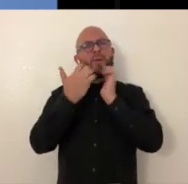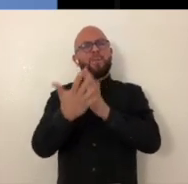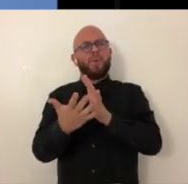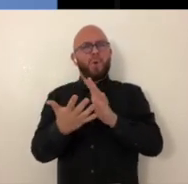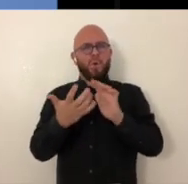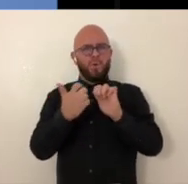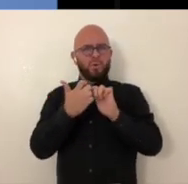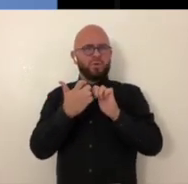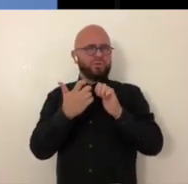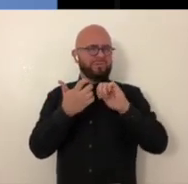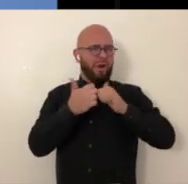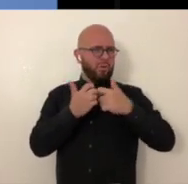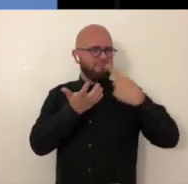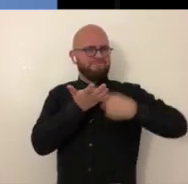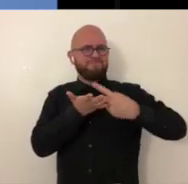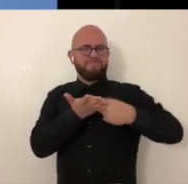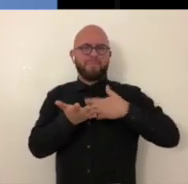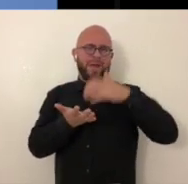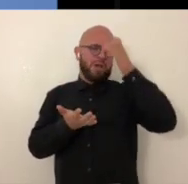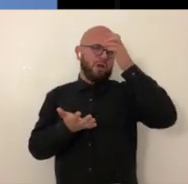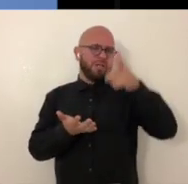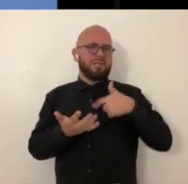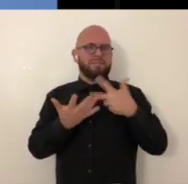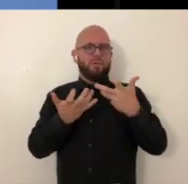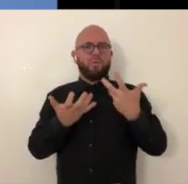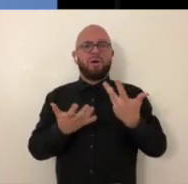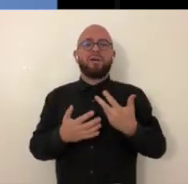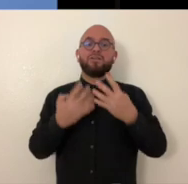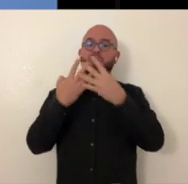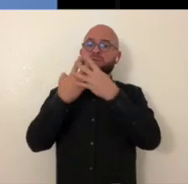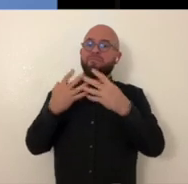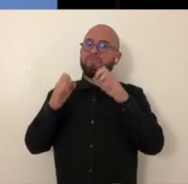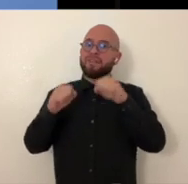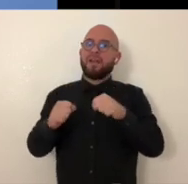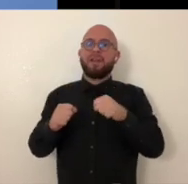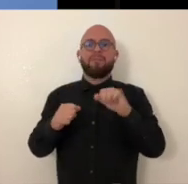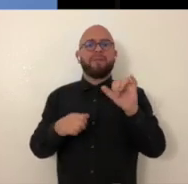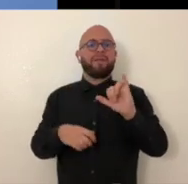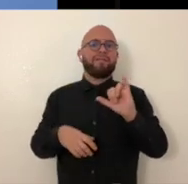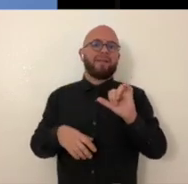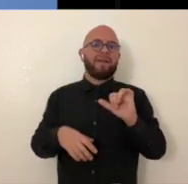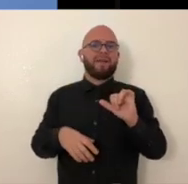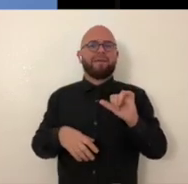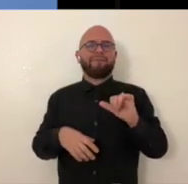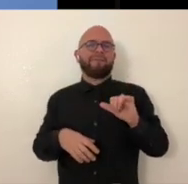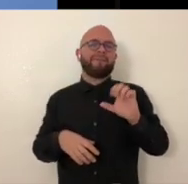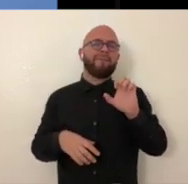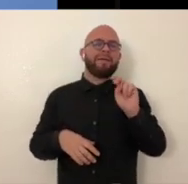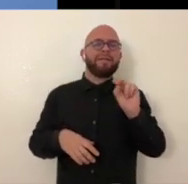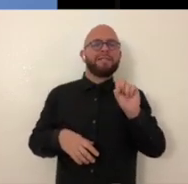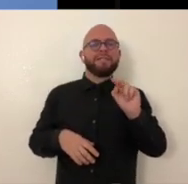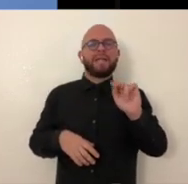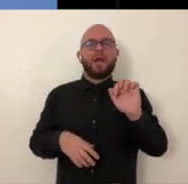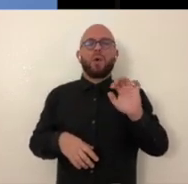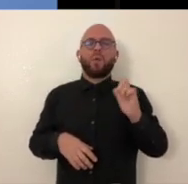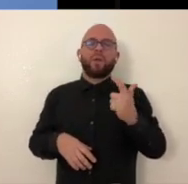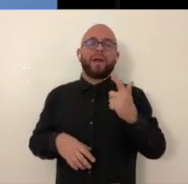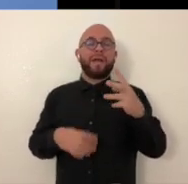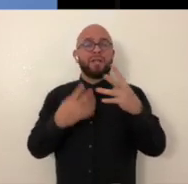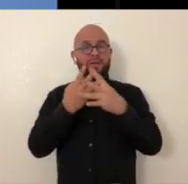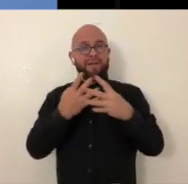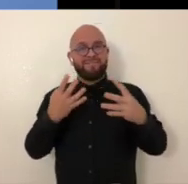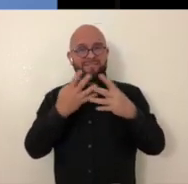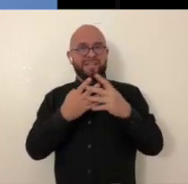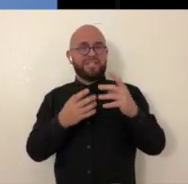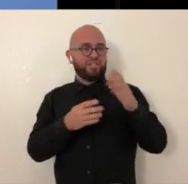way to talk about a lot of the concepts I'm trying to approach. You know, on one hand, nets can really be a source